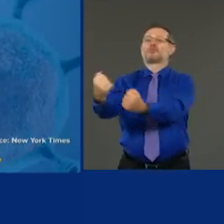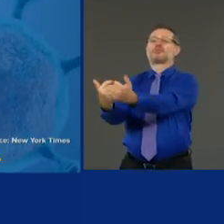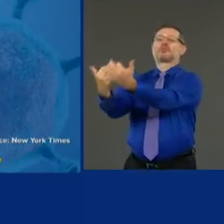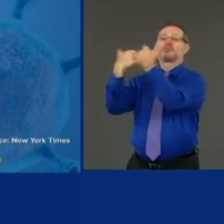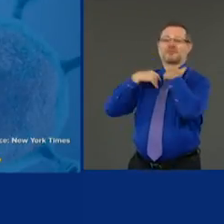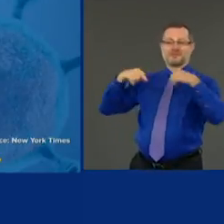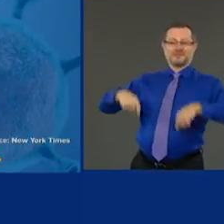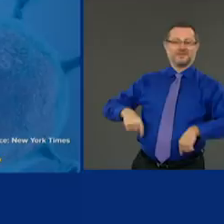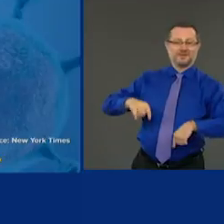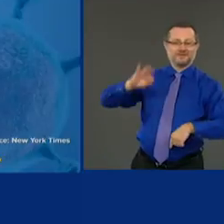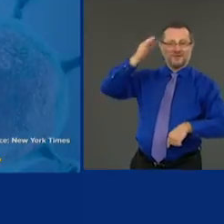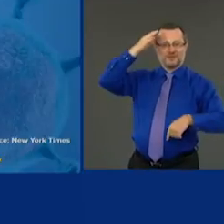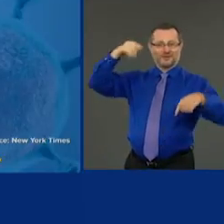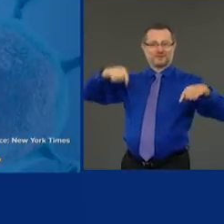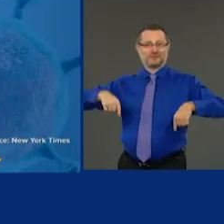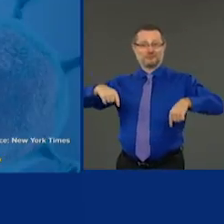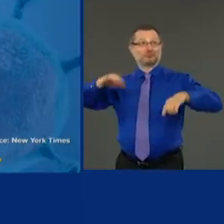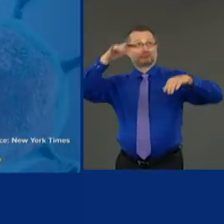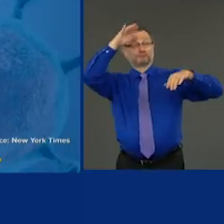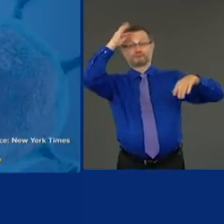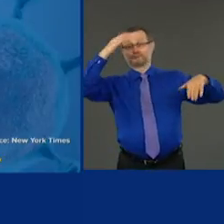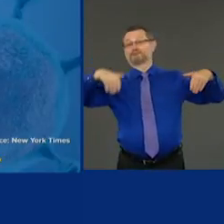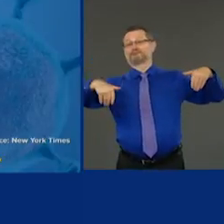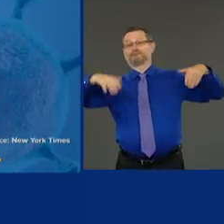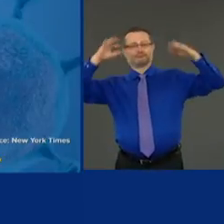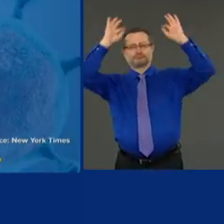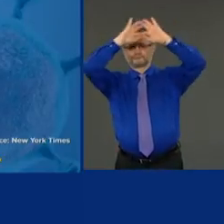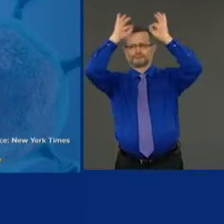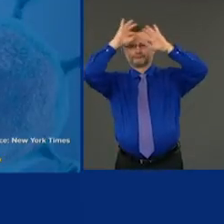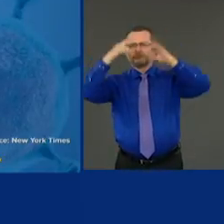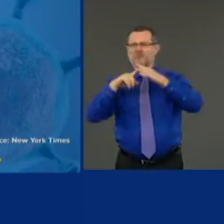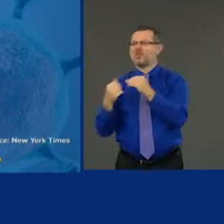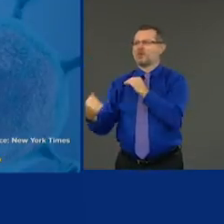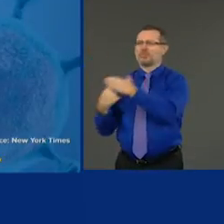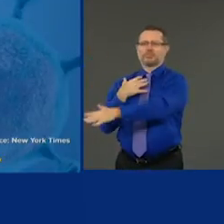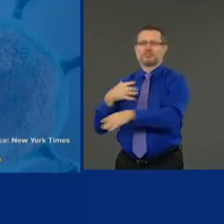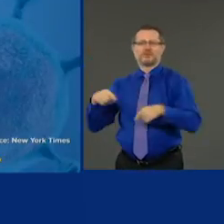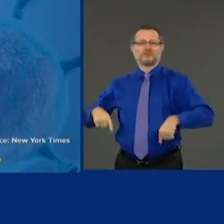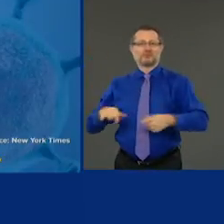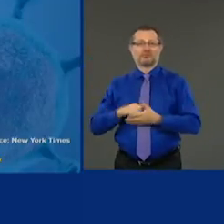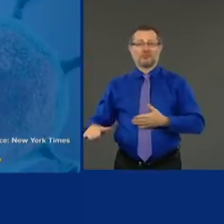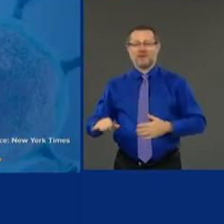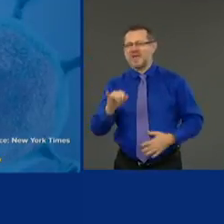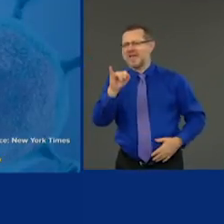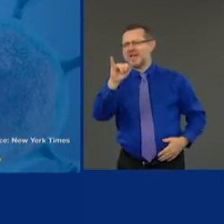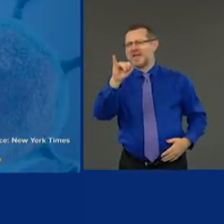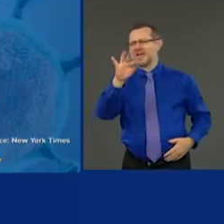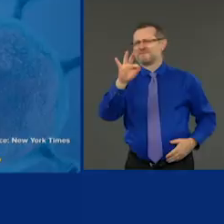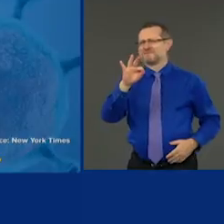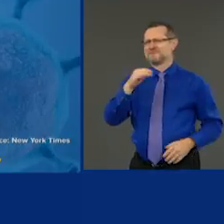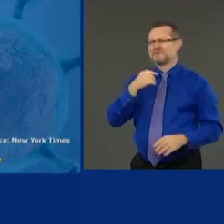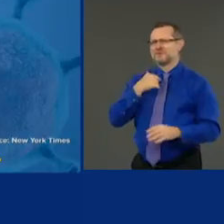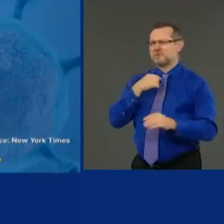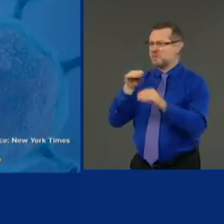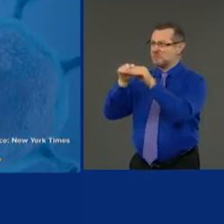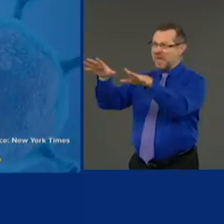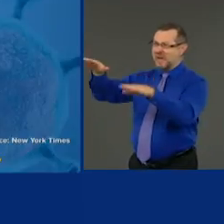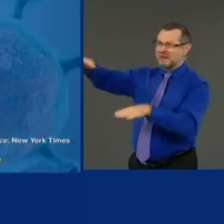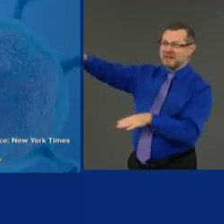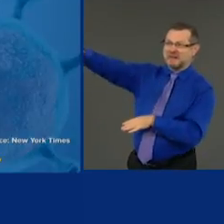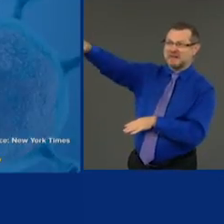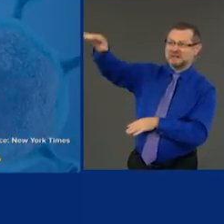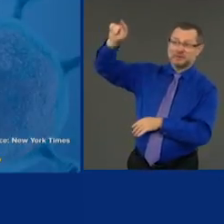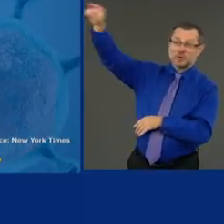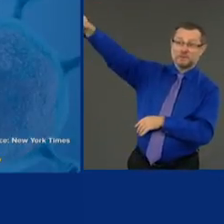And that's how New York got the virus. An outbreak anywhere is an outbreak everywhere. That's the